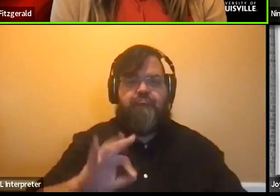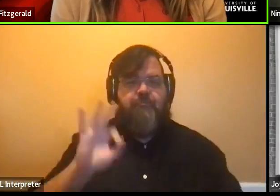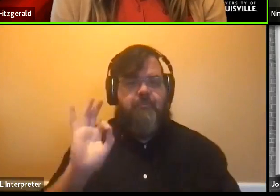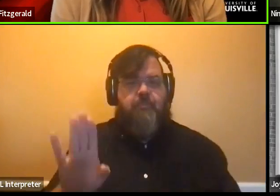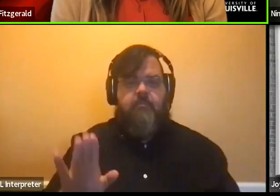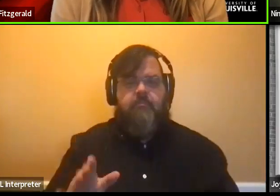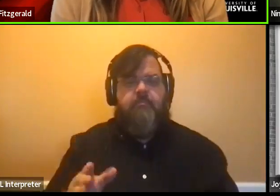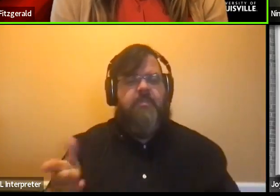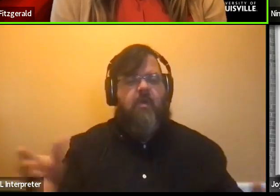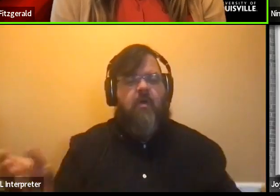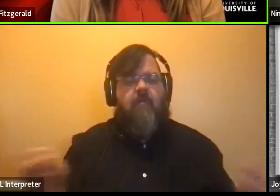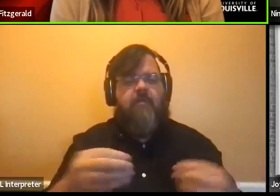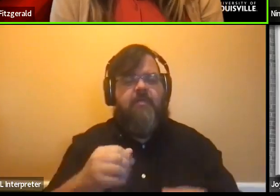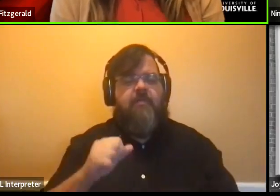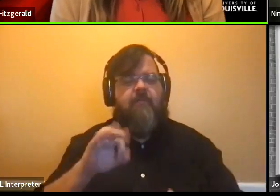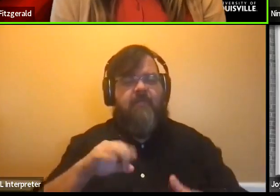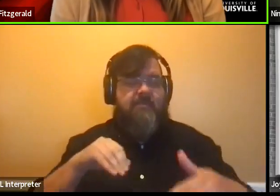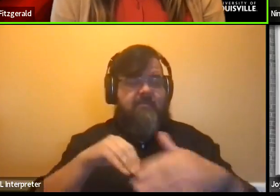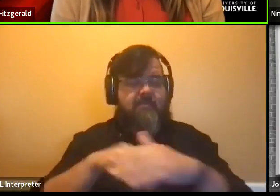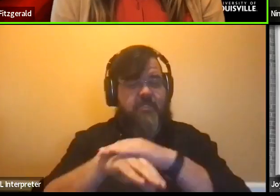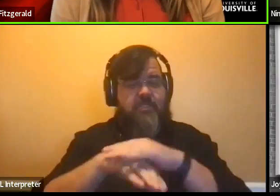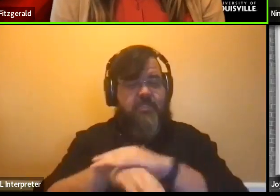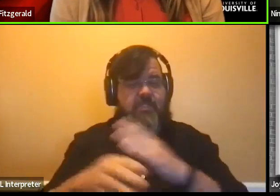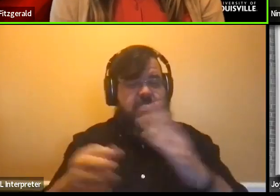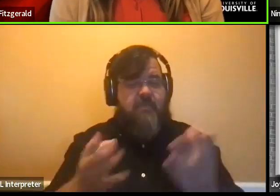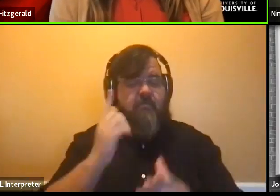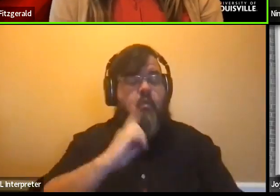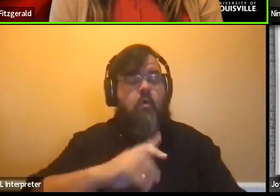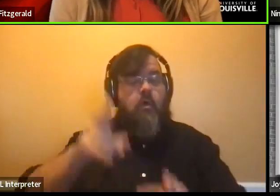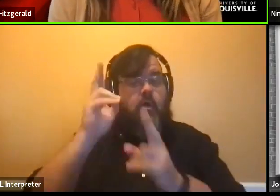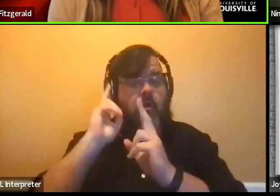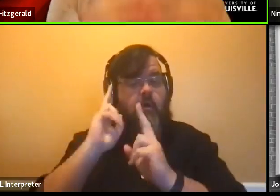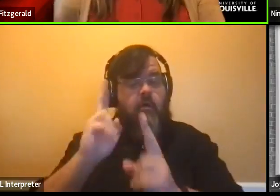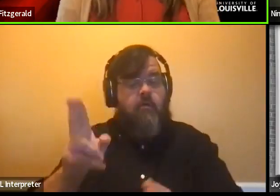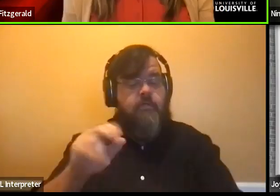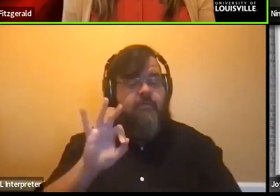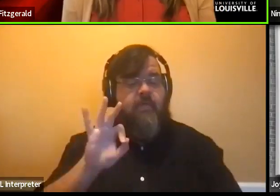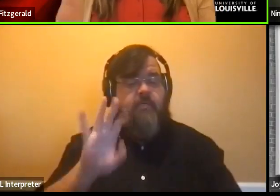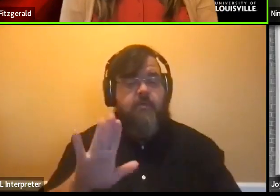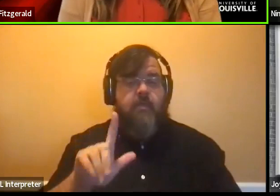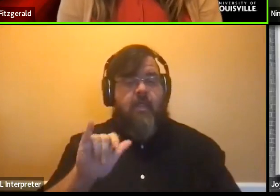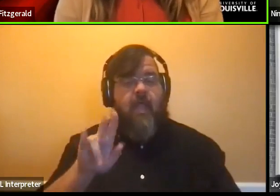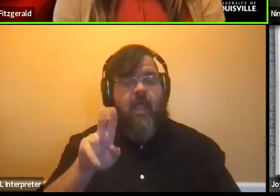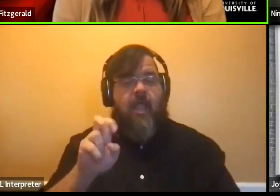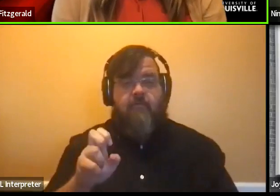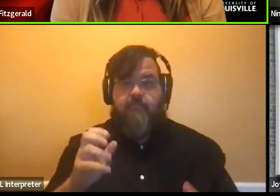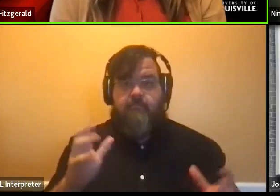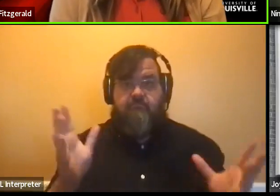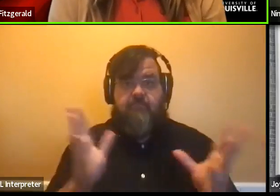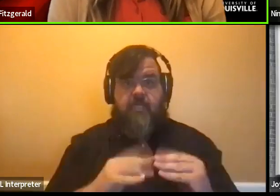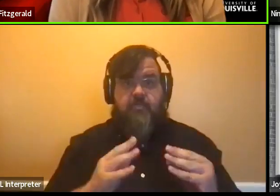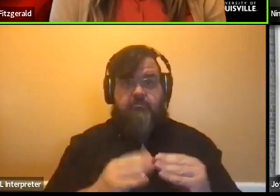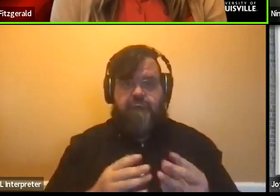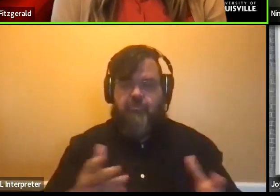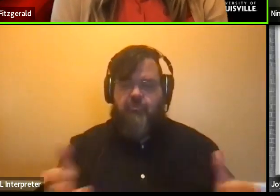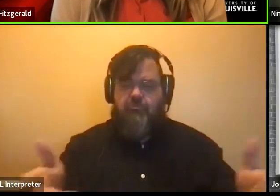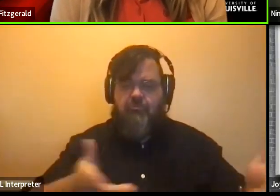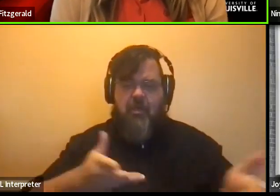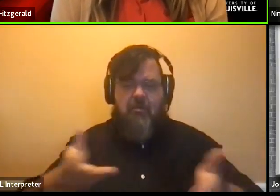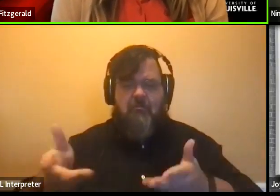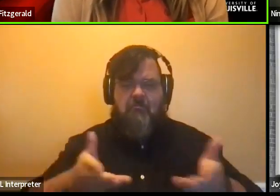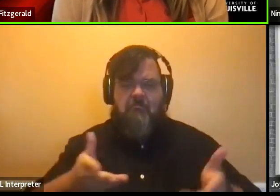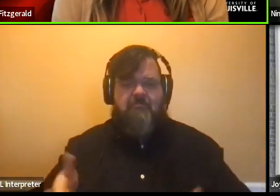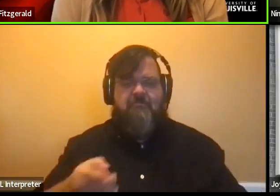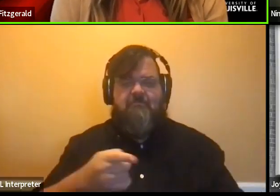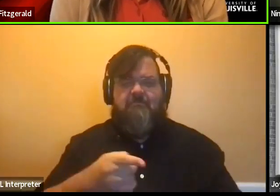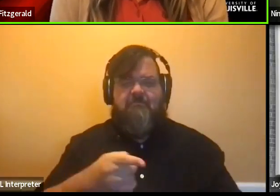Admissions. We're here for the Honors Facebook Live session. So welcome, everybody. My name is Liz Fitzgerald. I